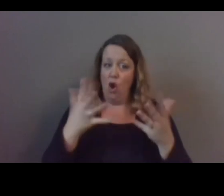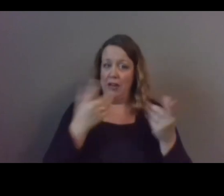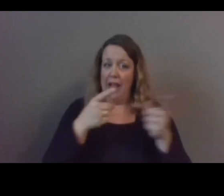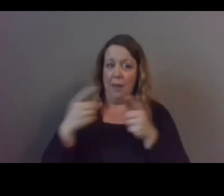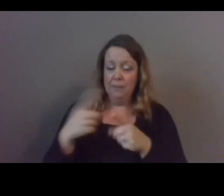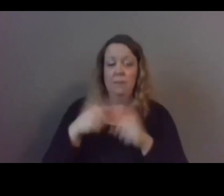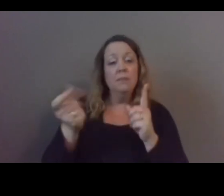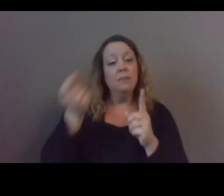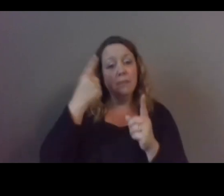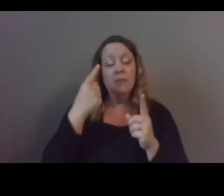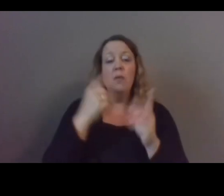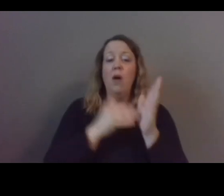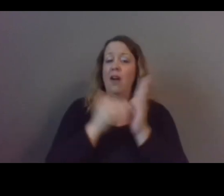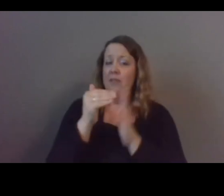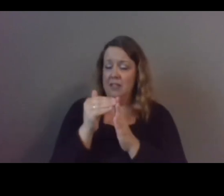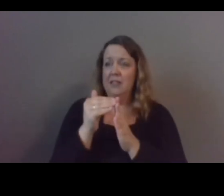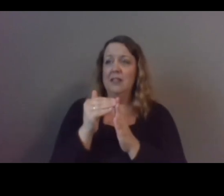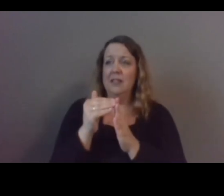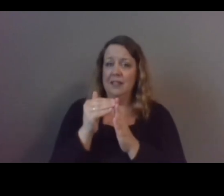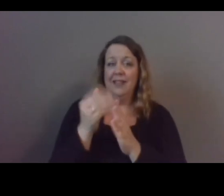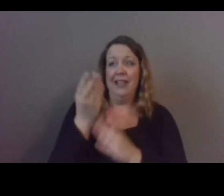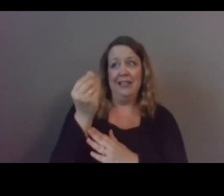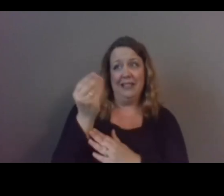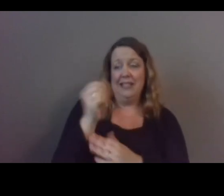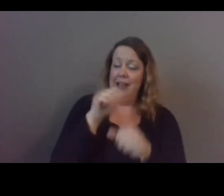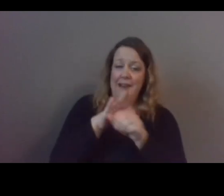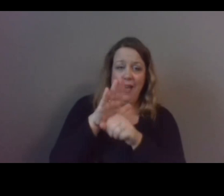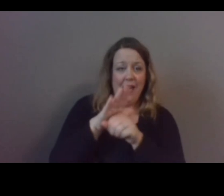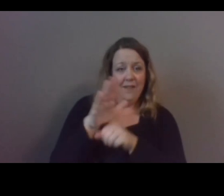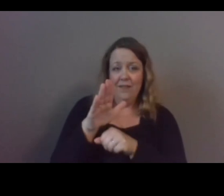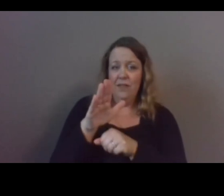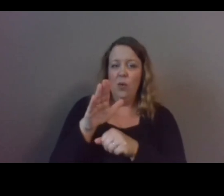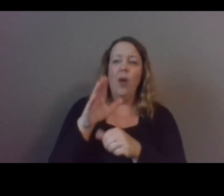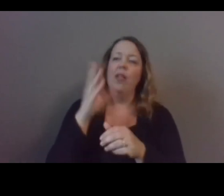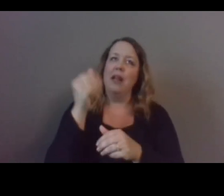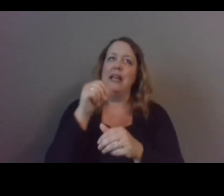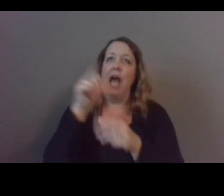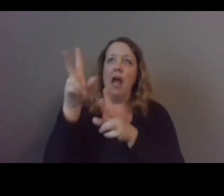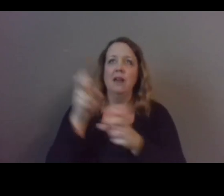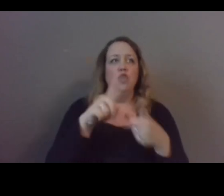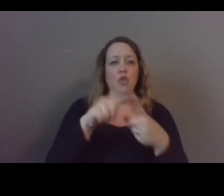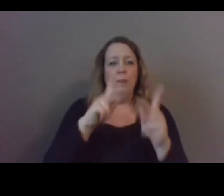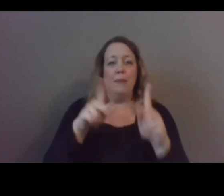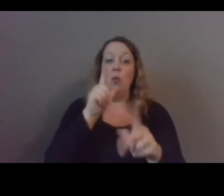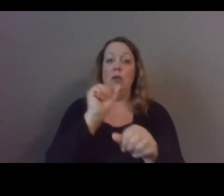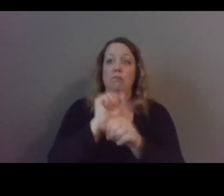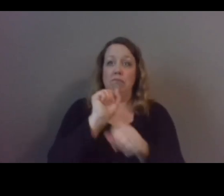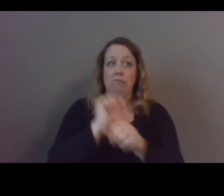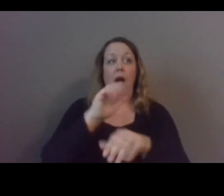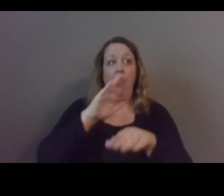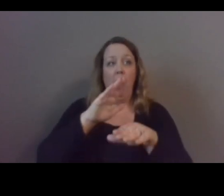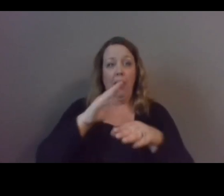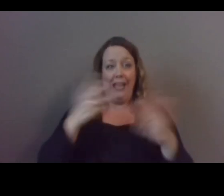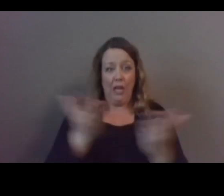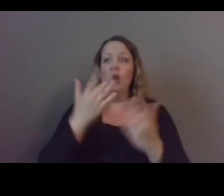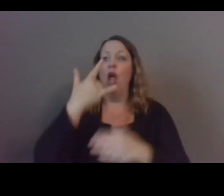however oftentimes um the dollars are not funded funneled to people who are actually groups on the ground who also look like the